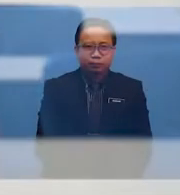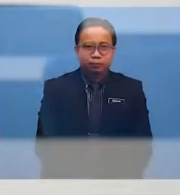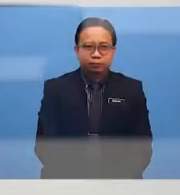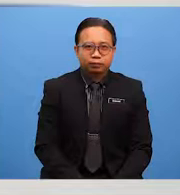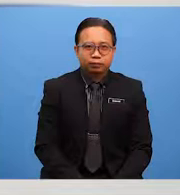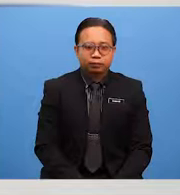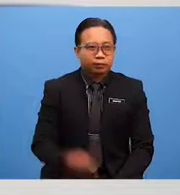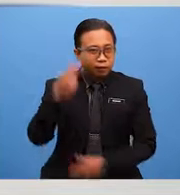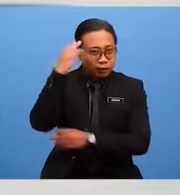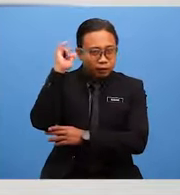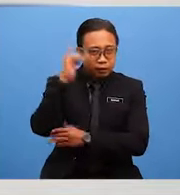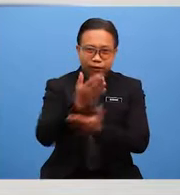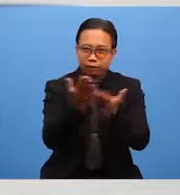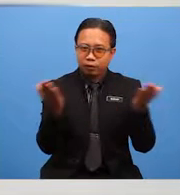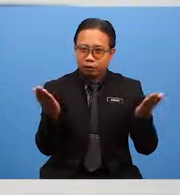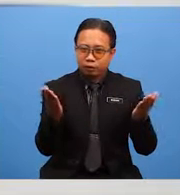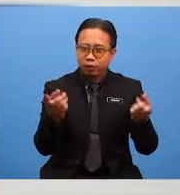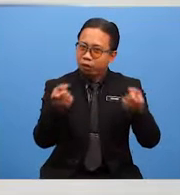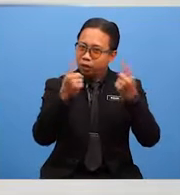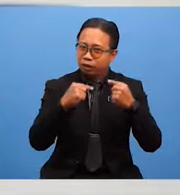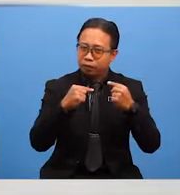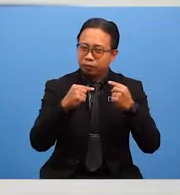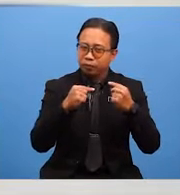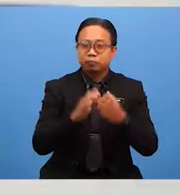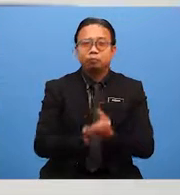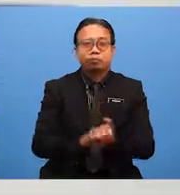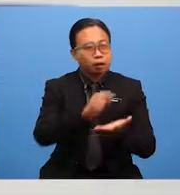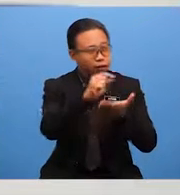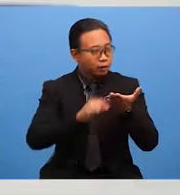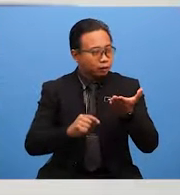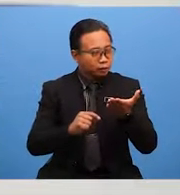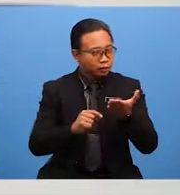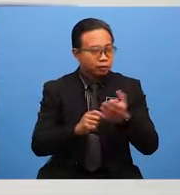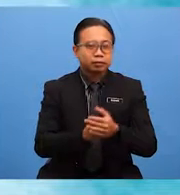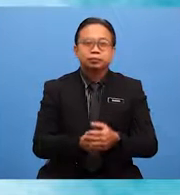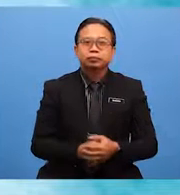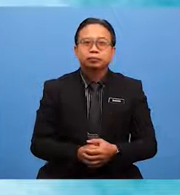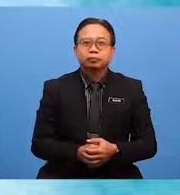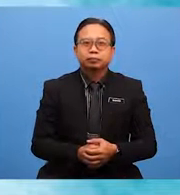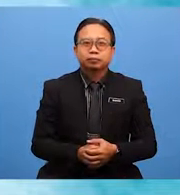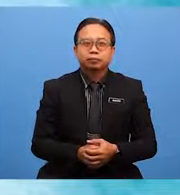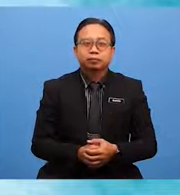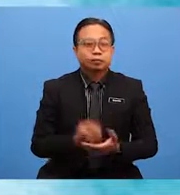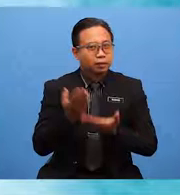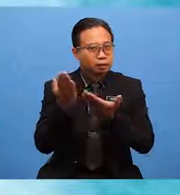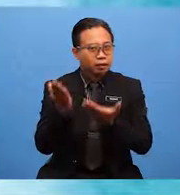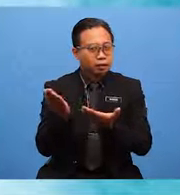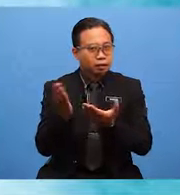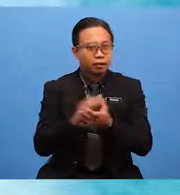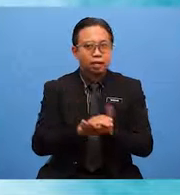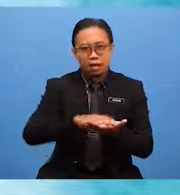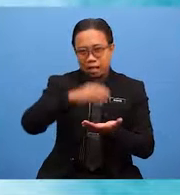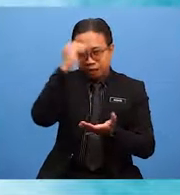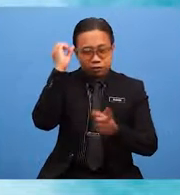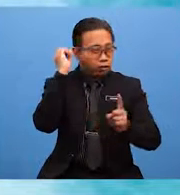Hi, everyone. Welcome back to the writing segment. Here are today's